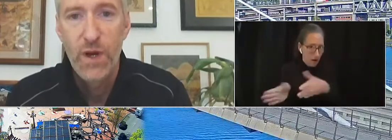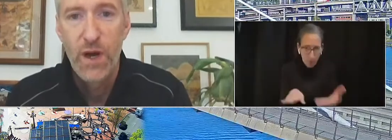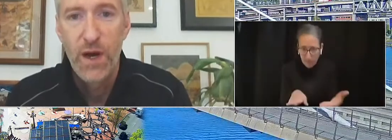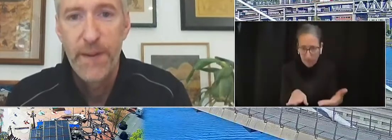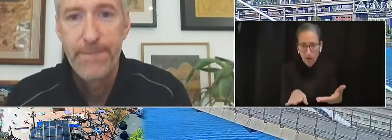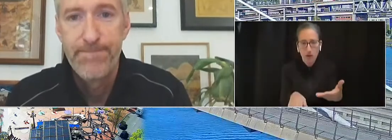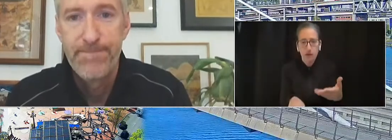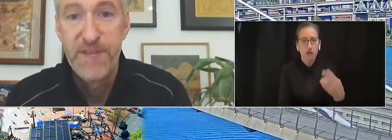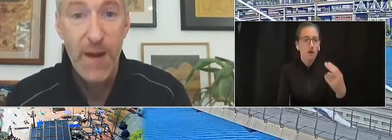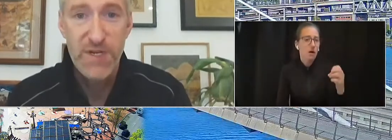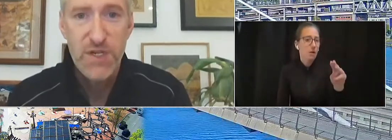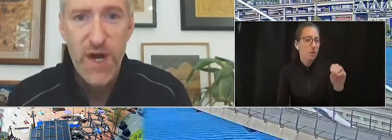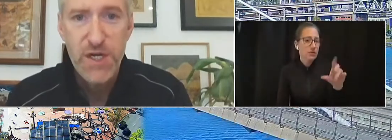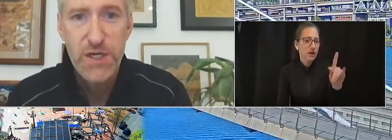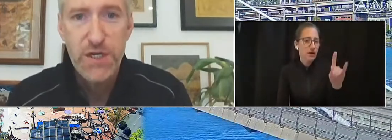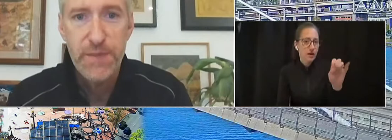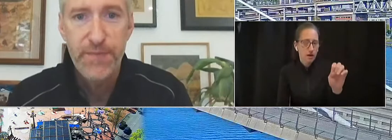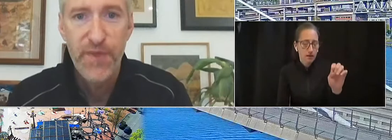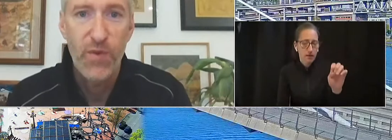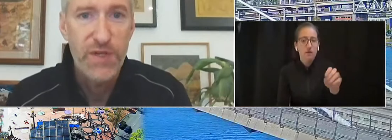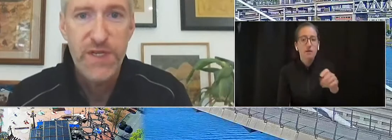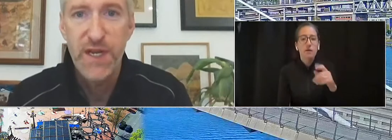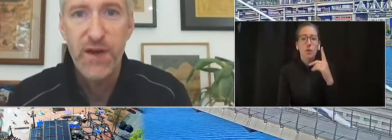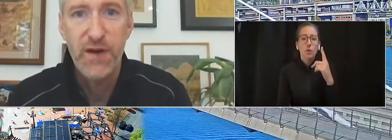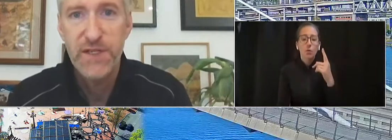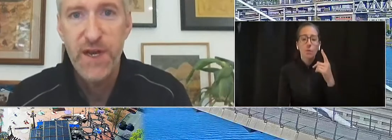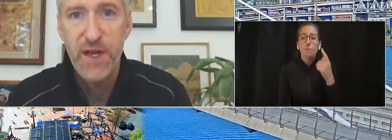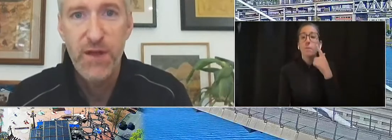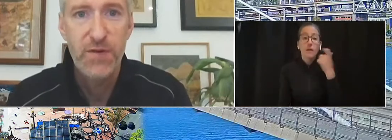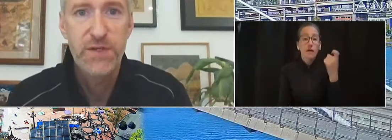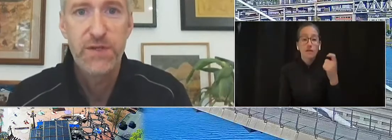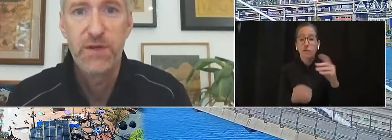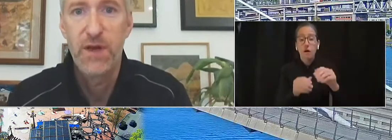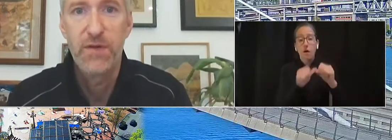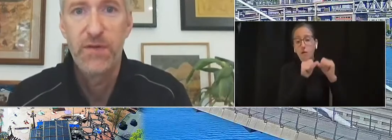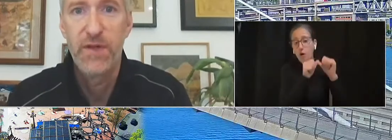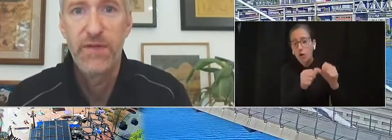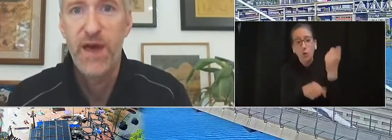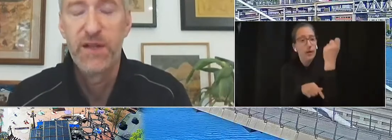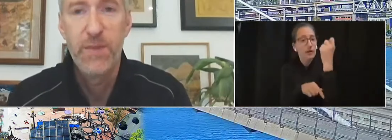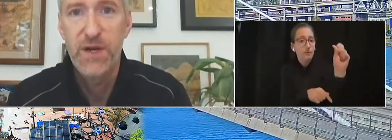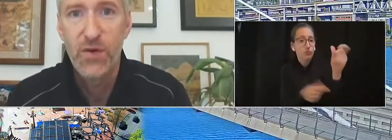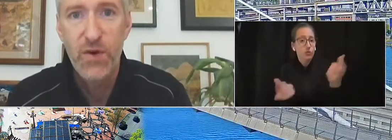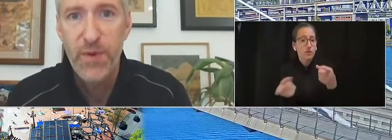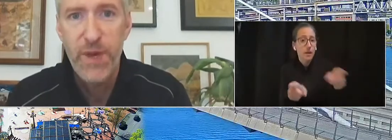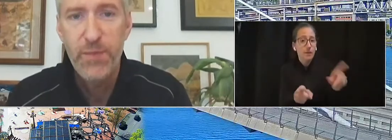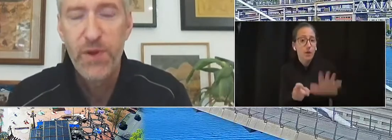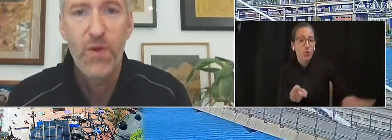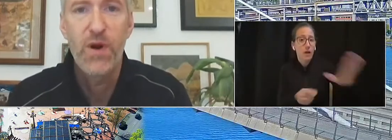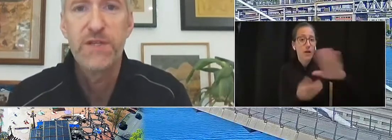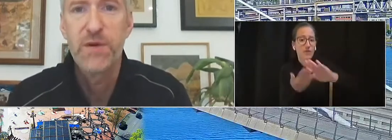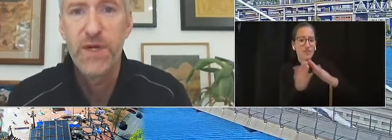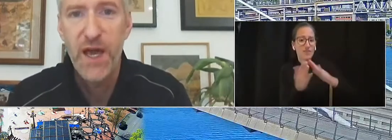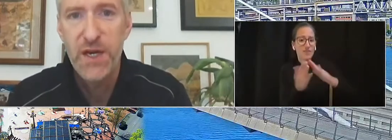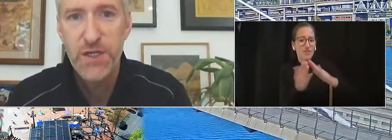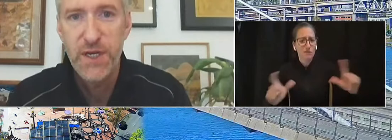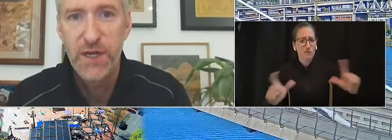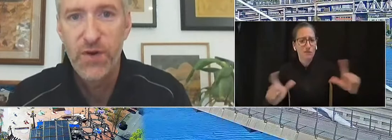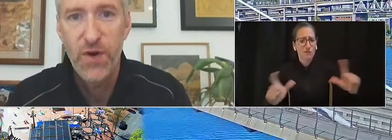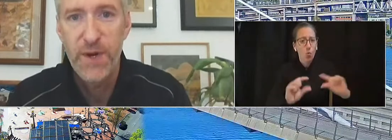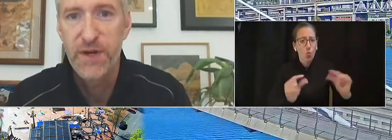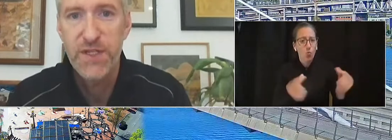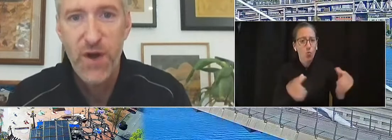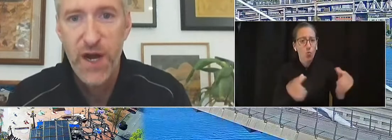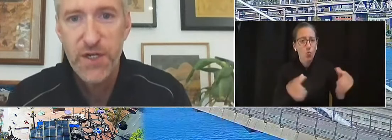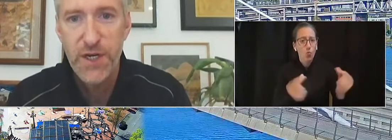demonstrations that we're seeing in our city, those that limited group of people who are also engaged